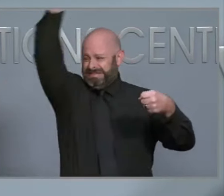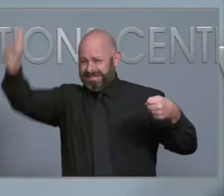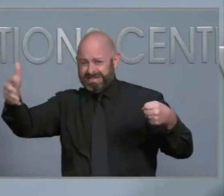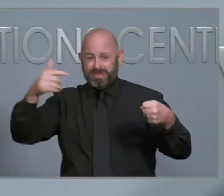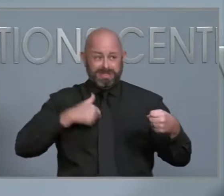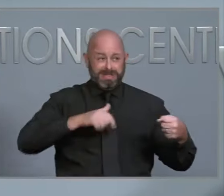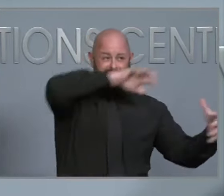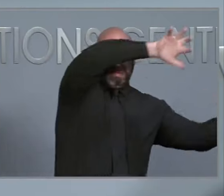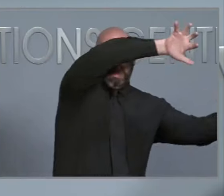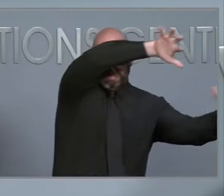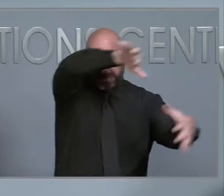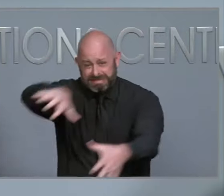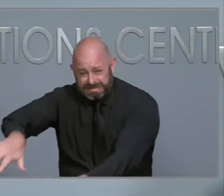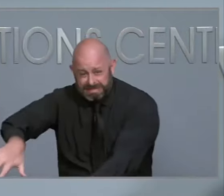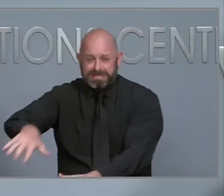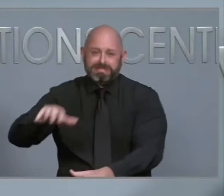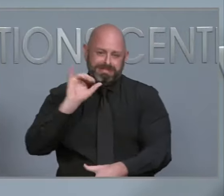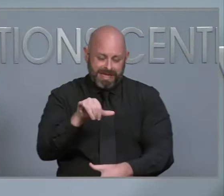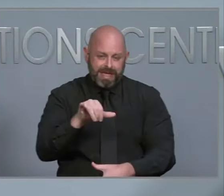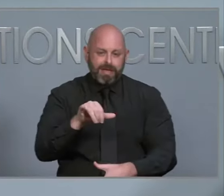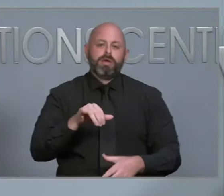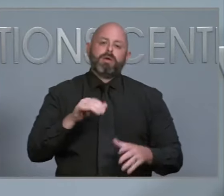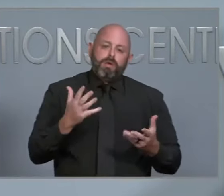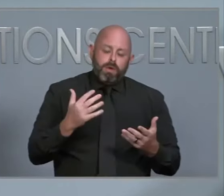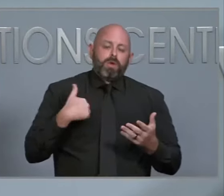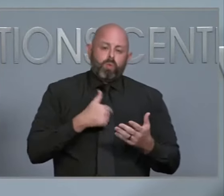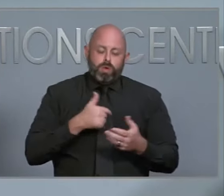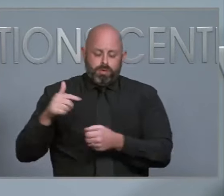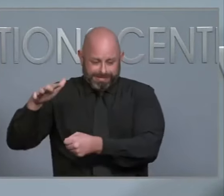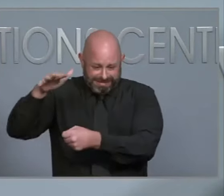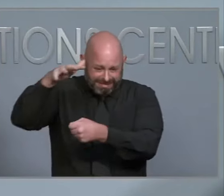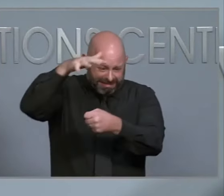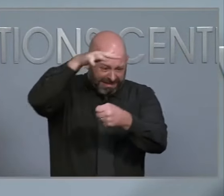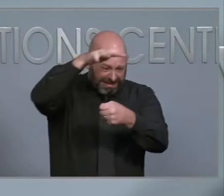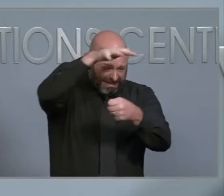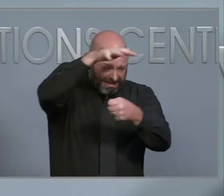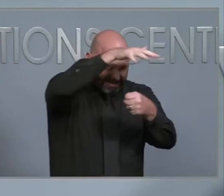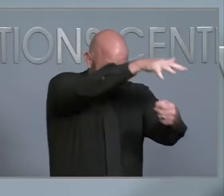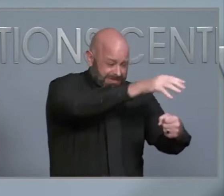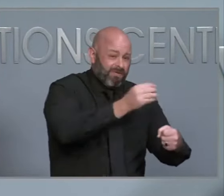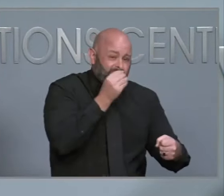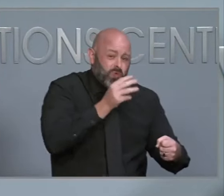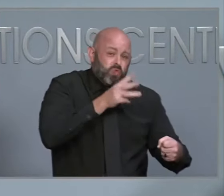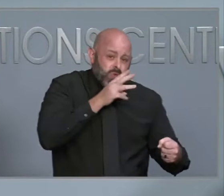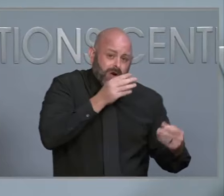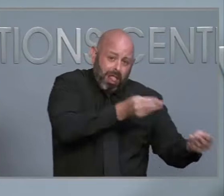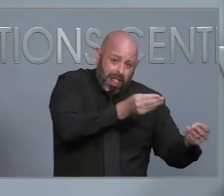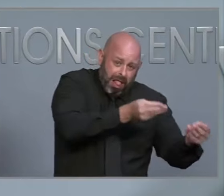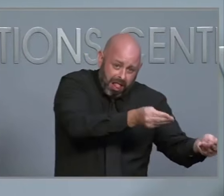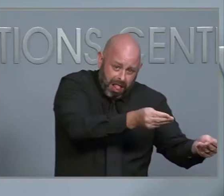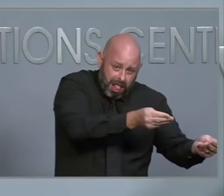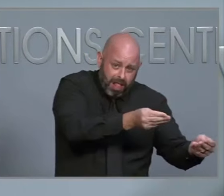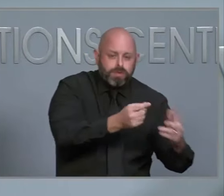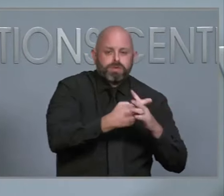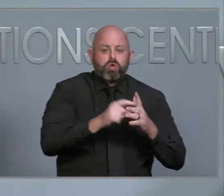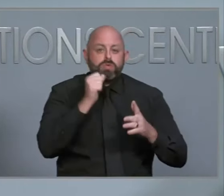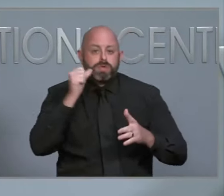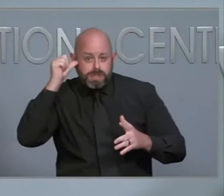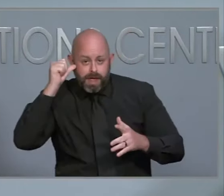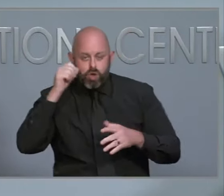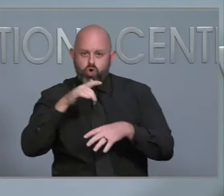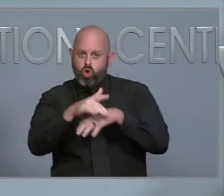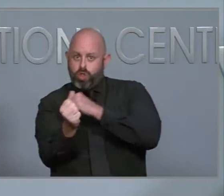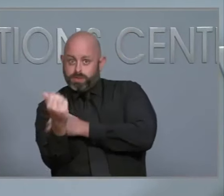is an operation that started yesterday. It started very early this morning in both in air and ground to get it into some of the areas